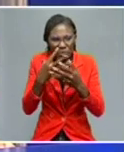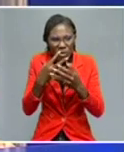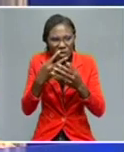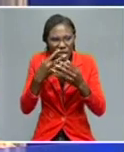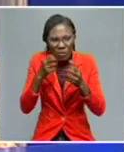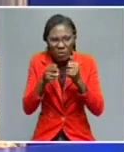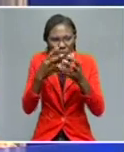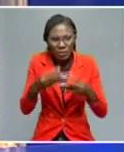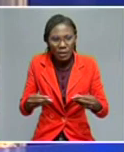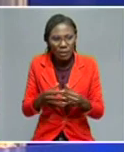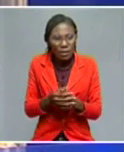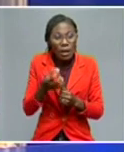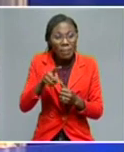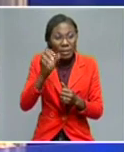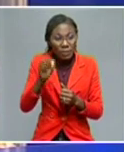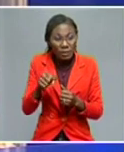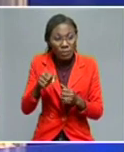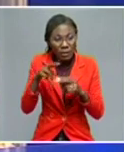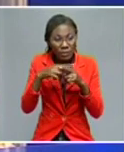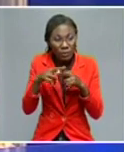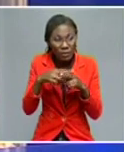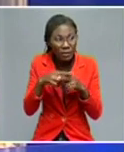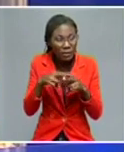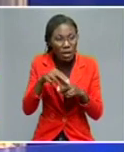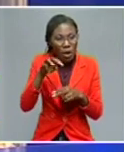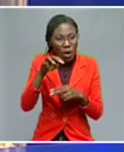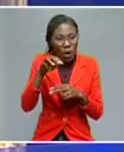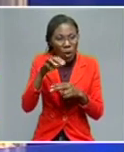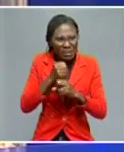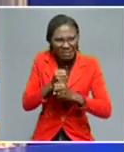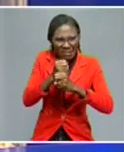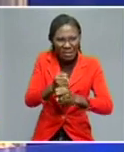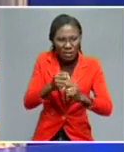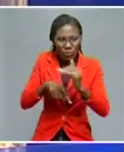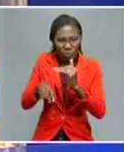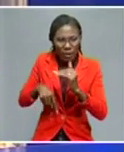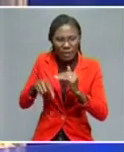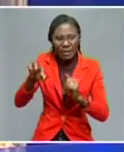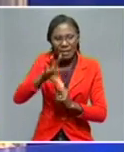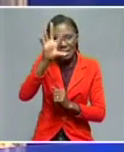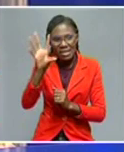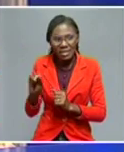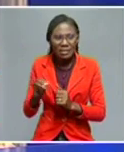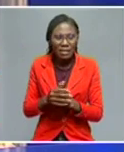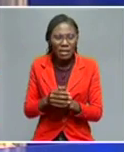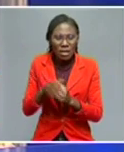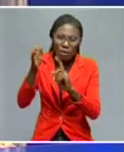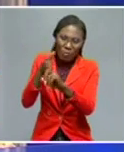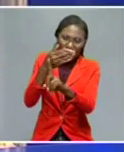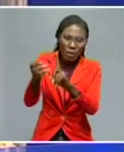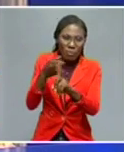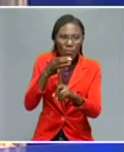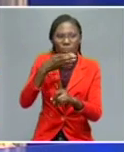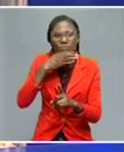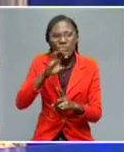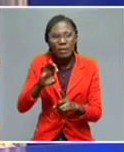much we can do. But we can use our moral strength as African countries to convince Russia to respect the